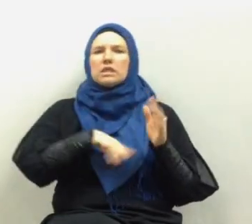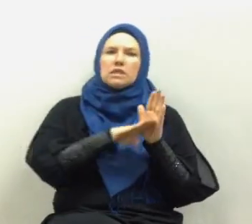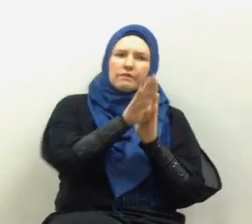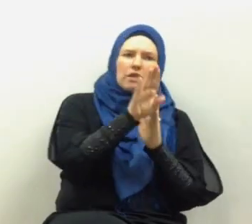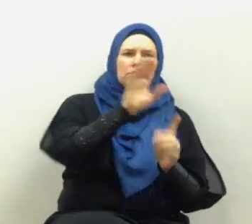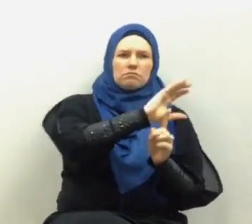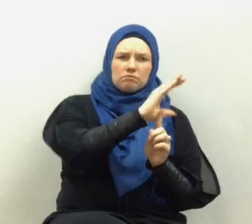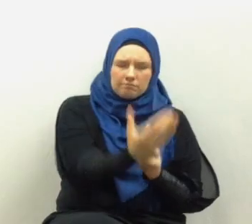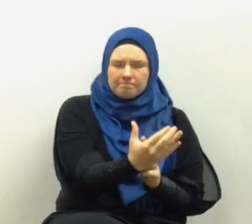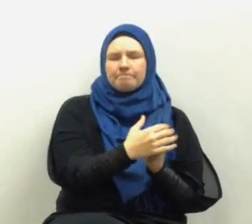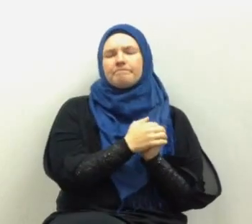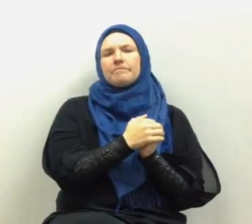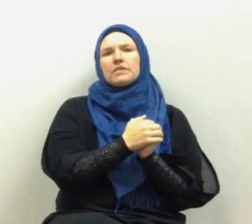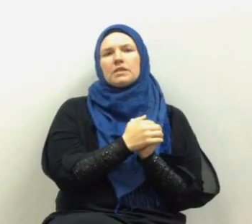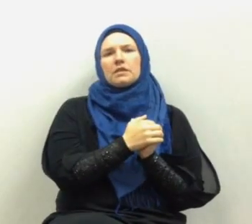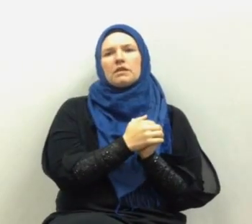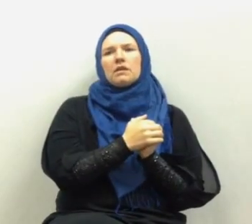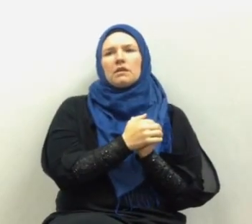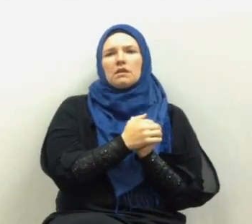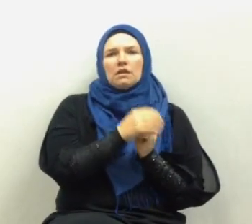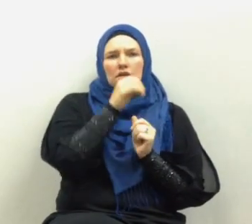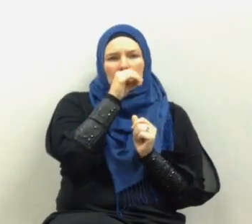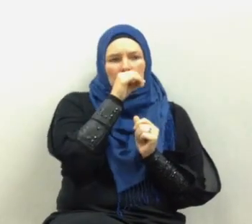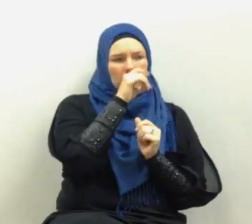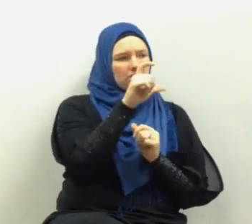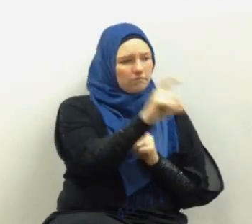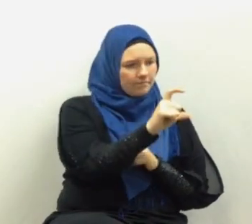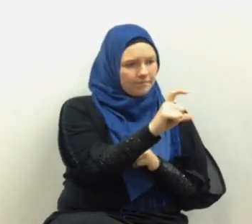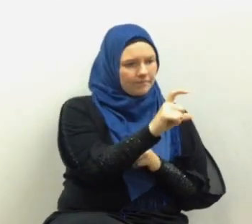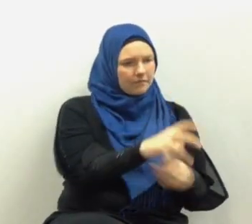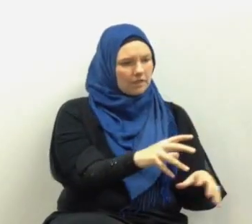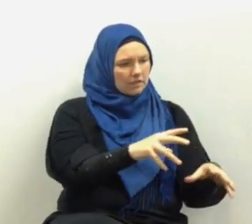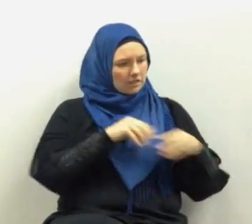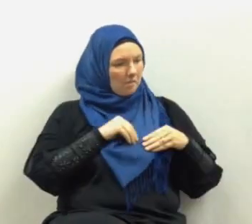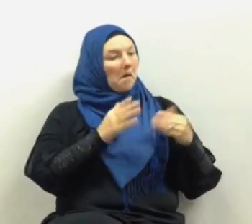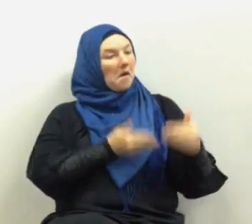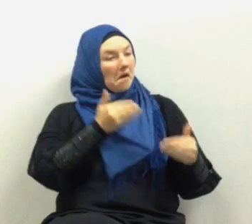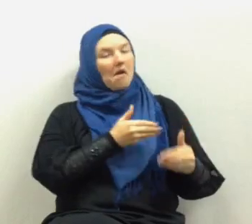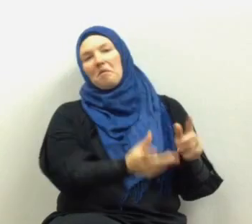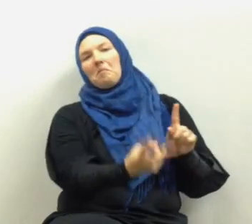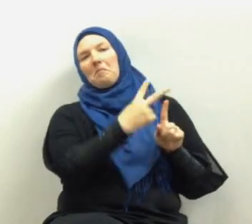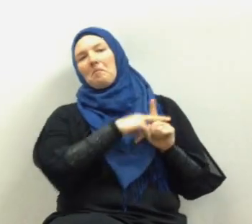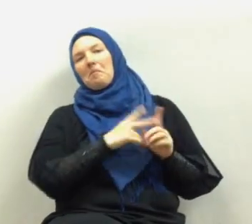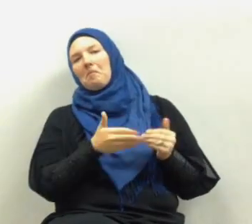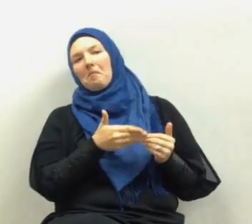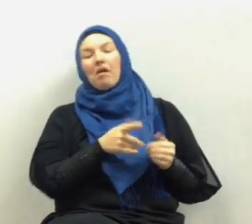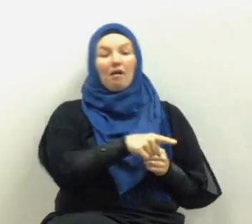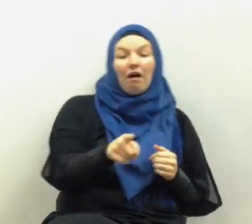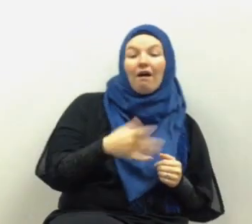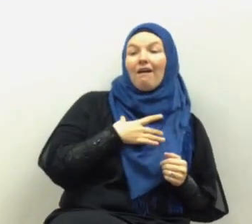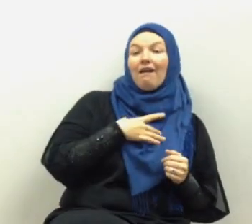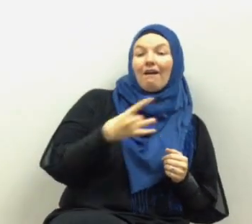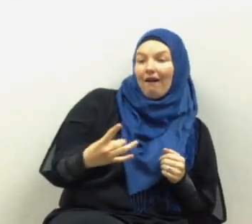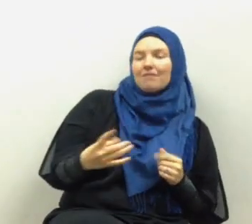we develop the culture of accepting from Islam what is convenient what